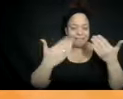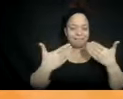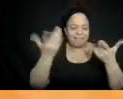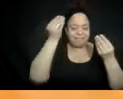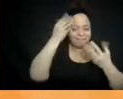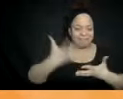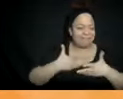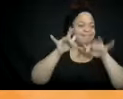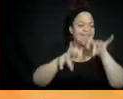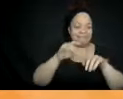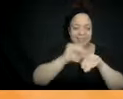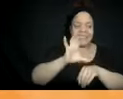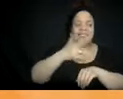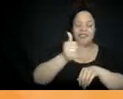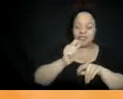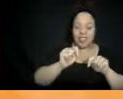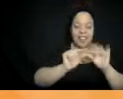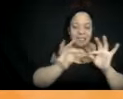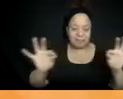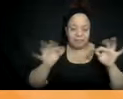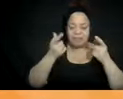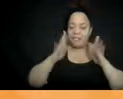we could put you in a room that would also accommodate?